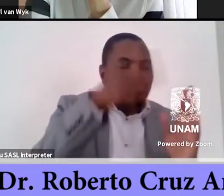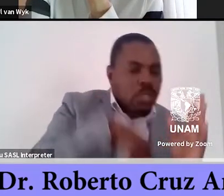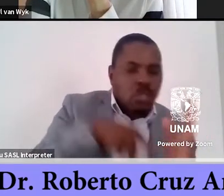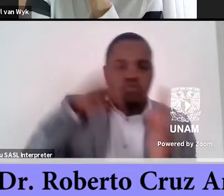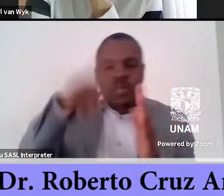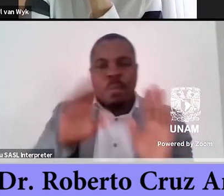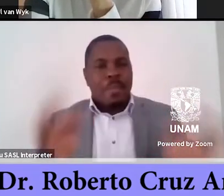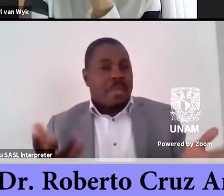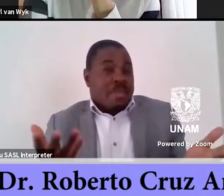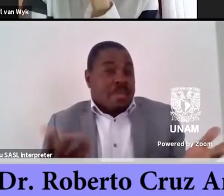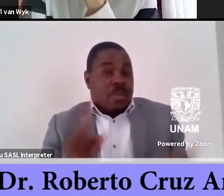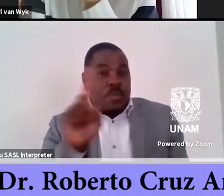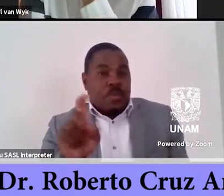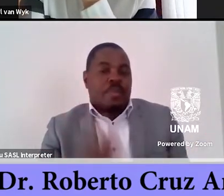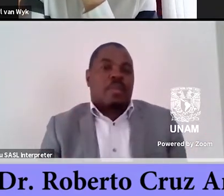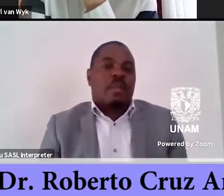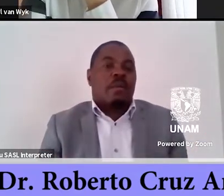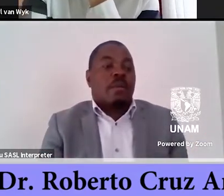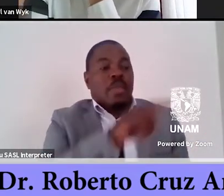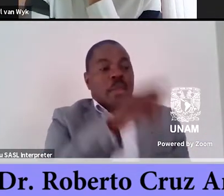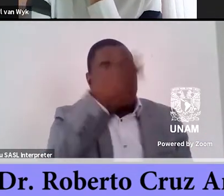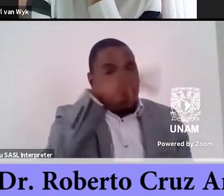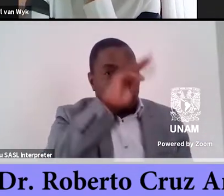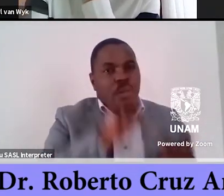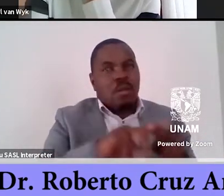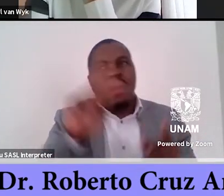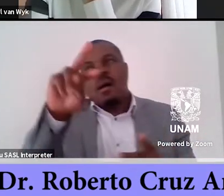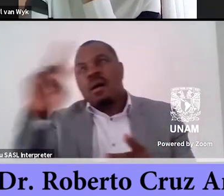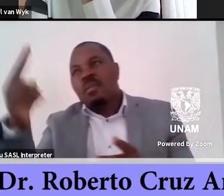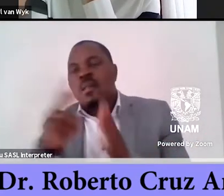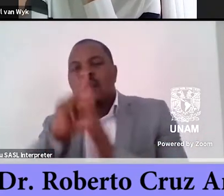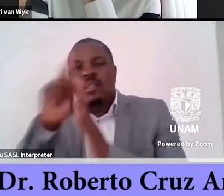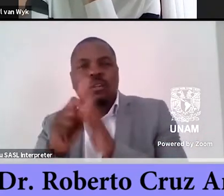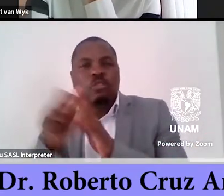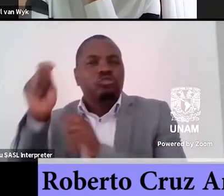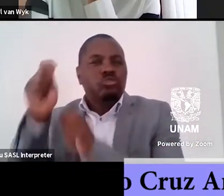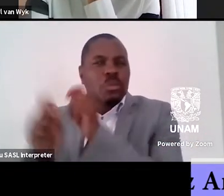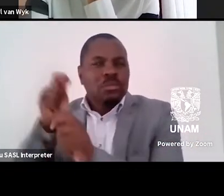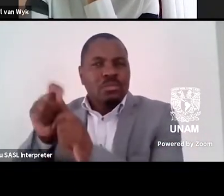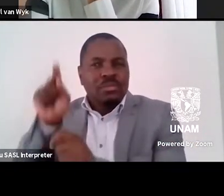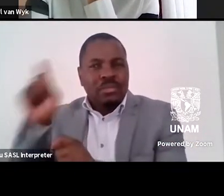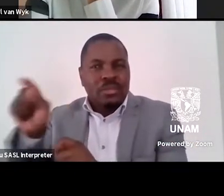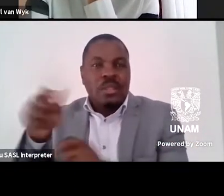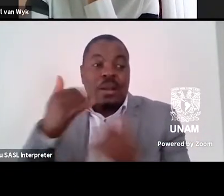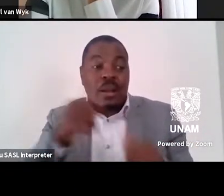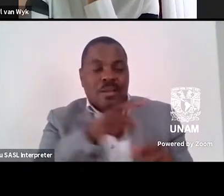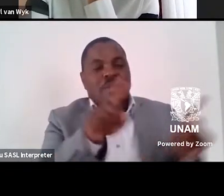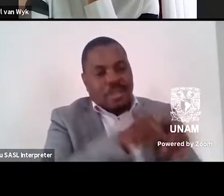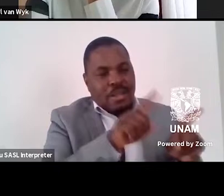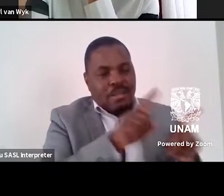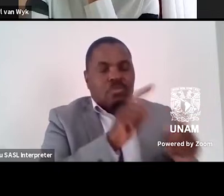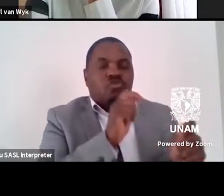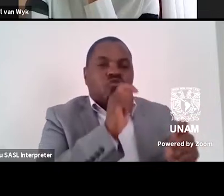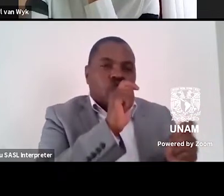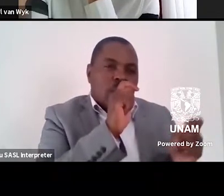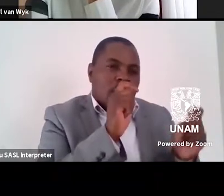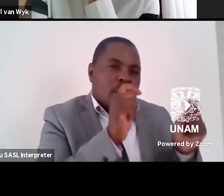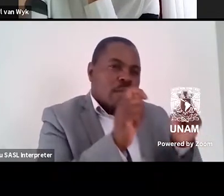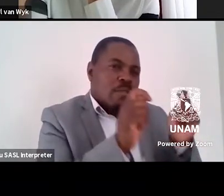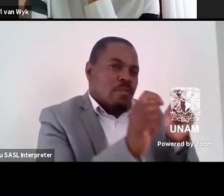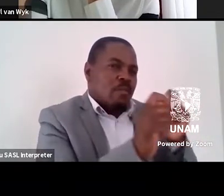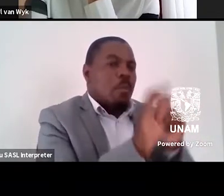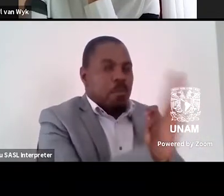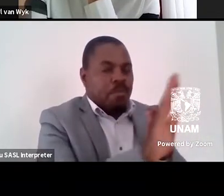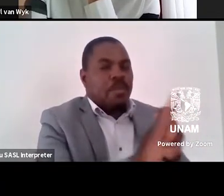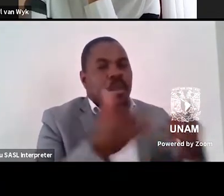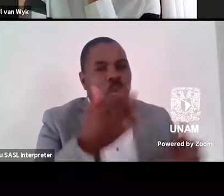Mexican literature's relationship to other literary traditions is going through a long transformational stage. We can only start to